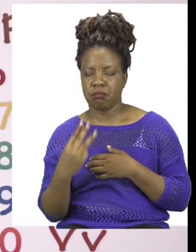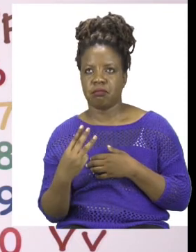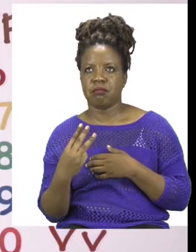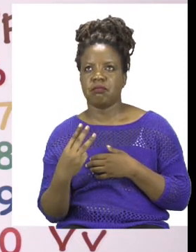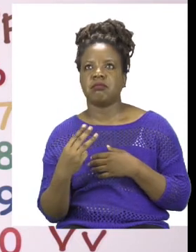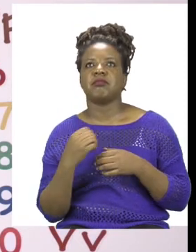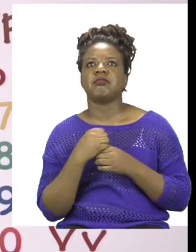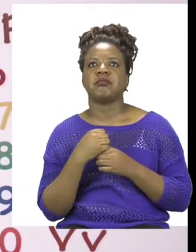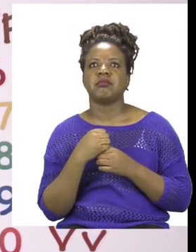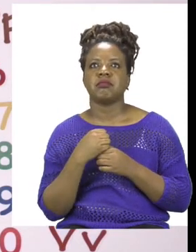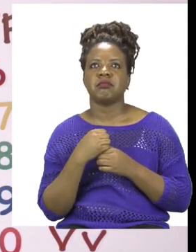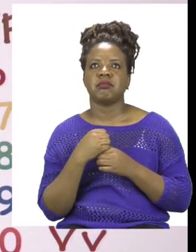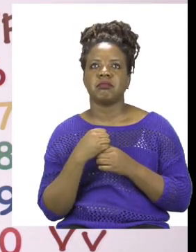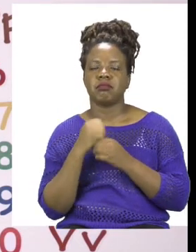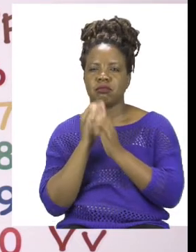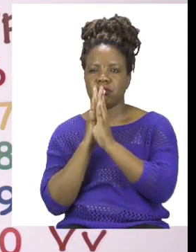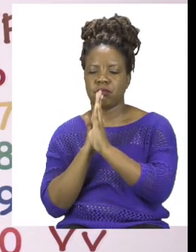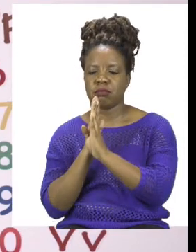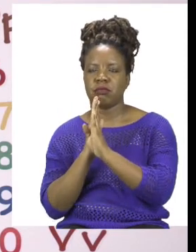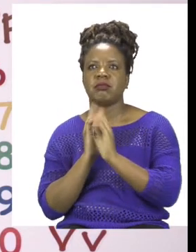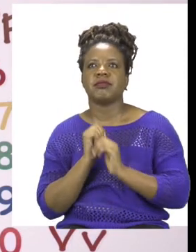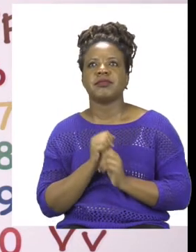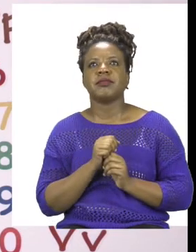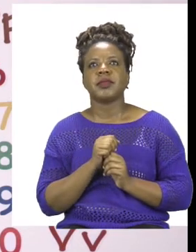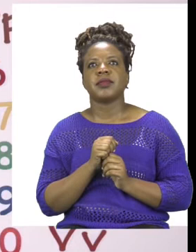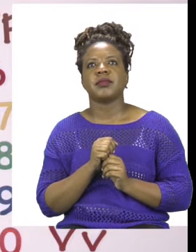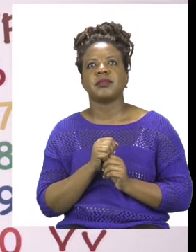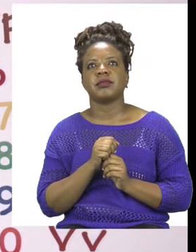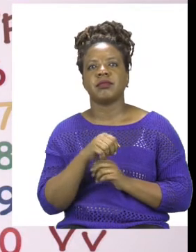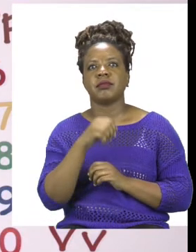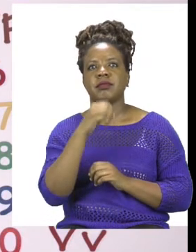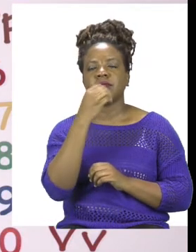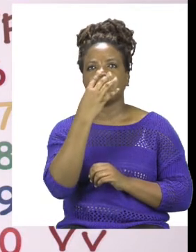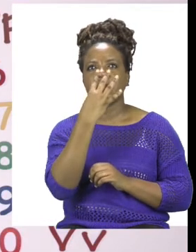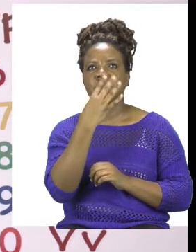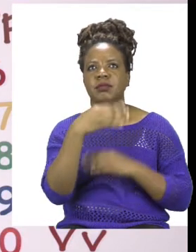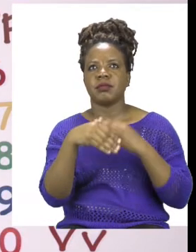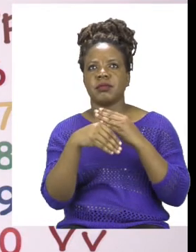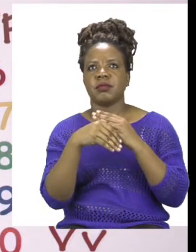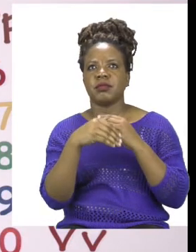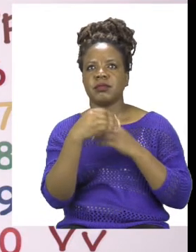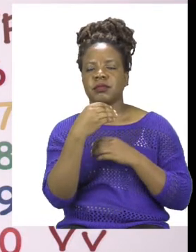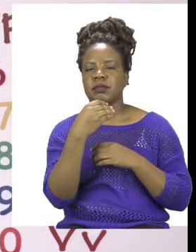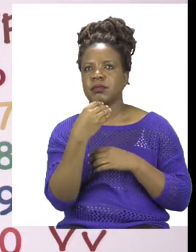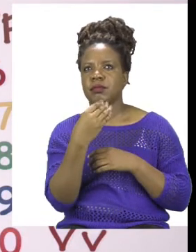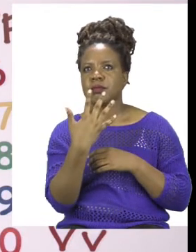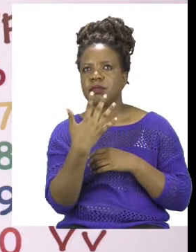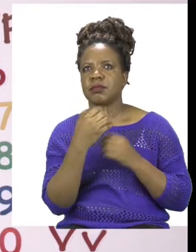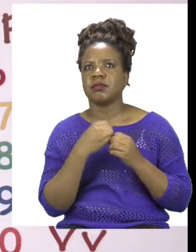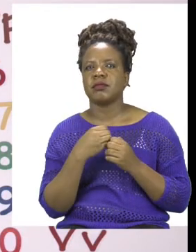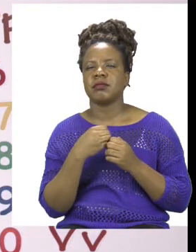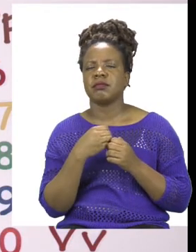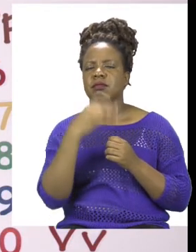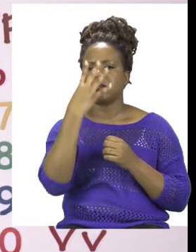in line. Very good. Now we say 4 plus 5. And